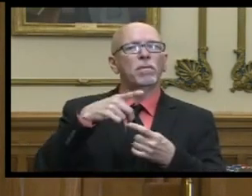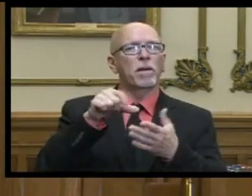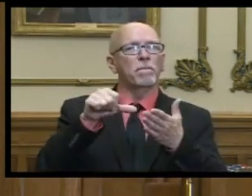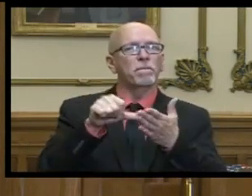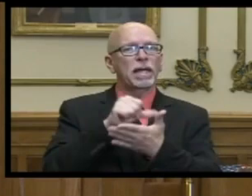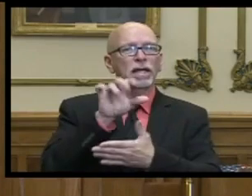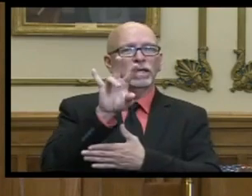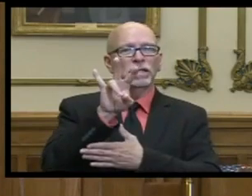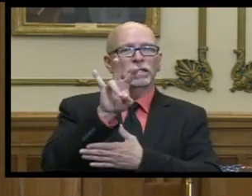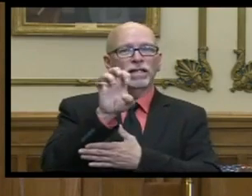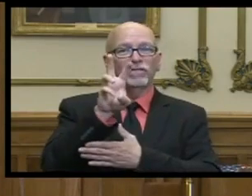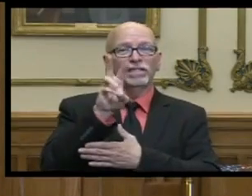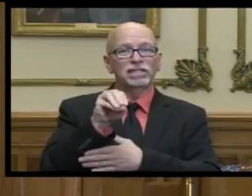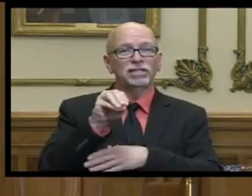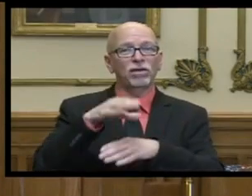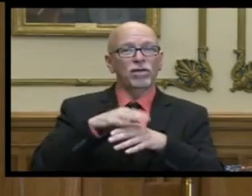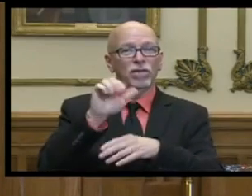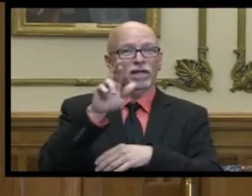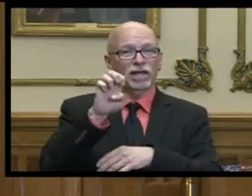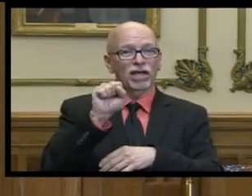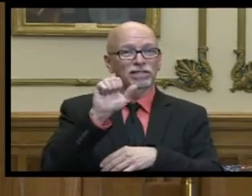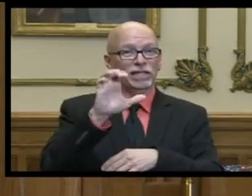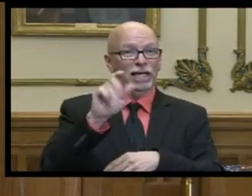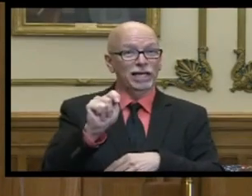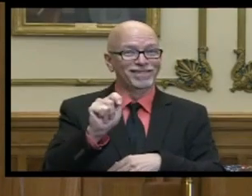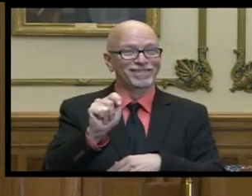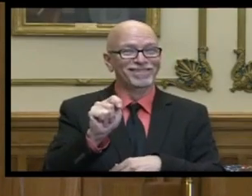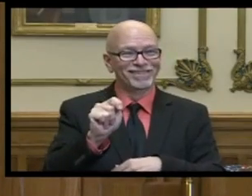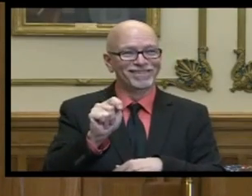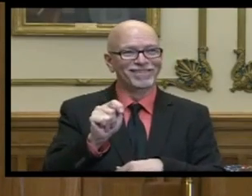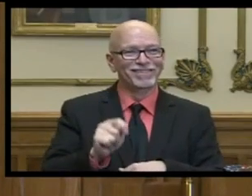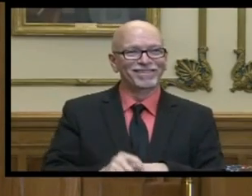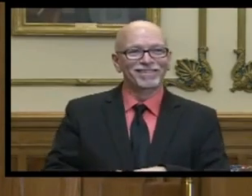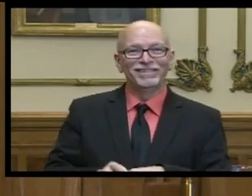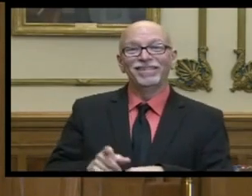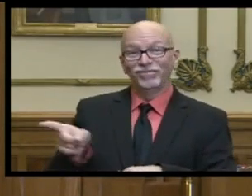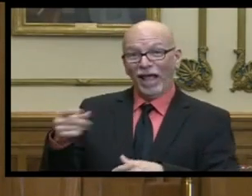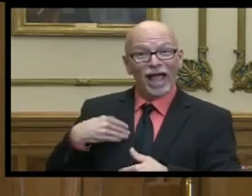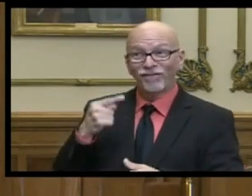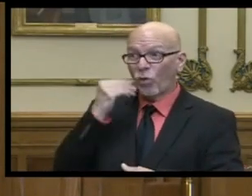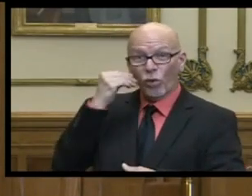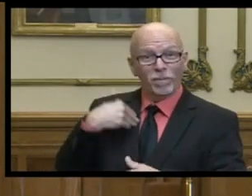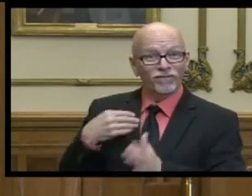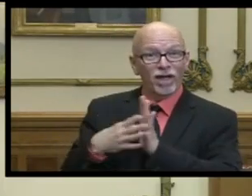760 of the cares act if you're falling at home